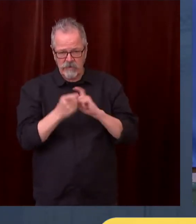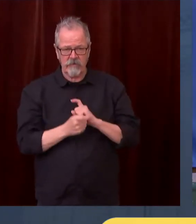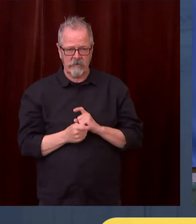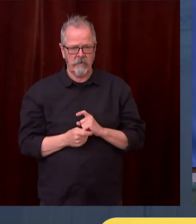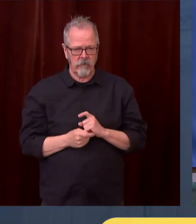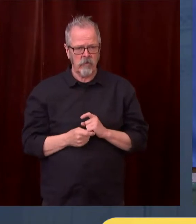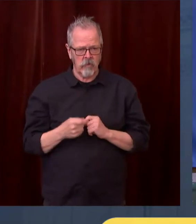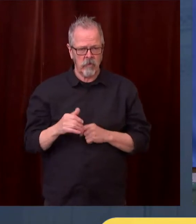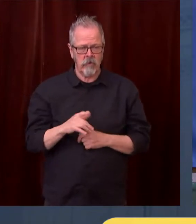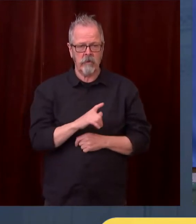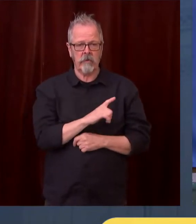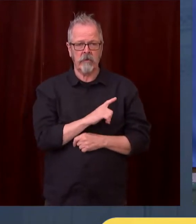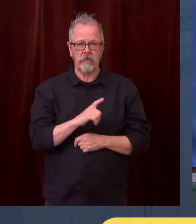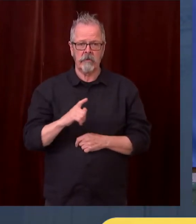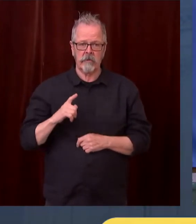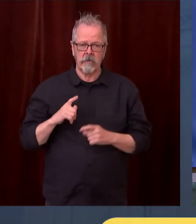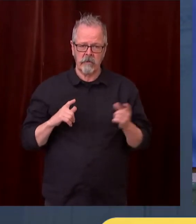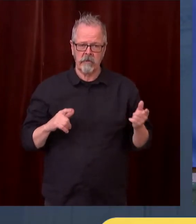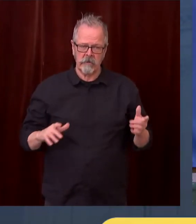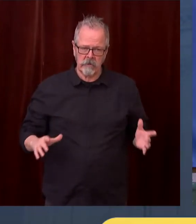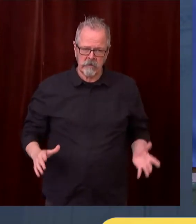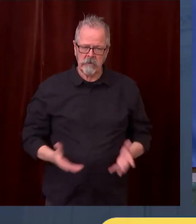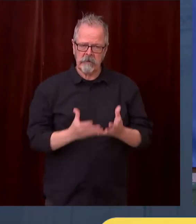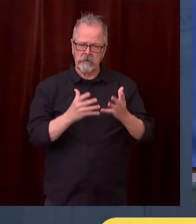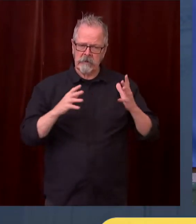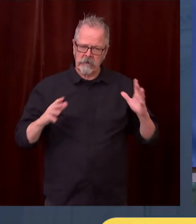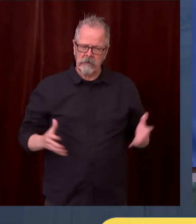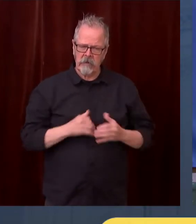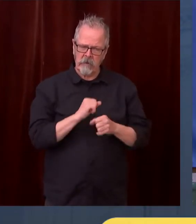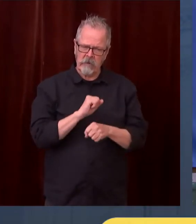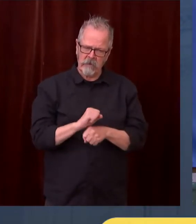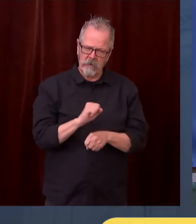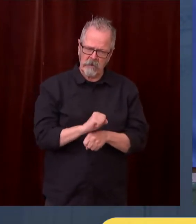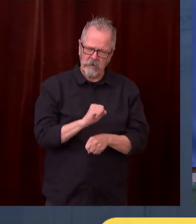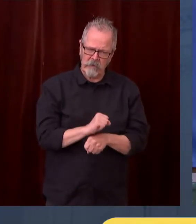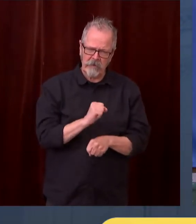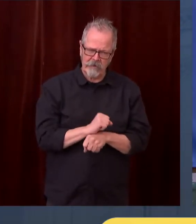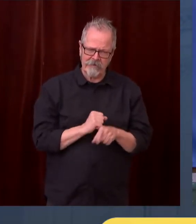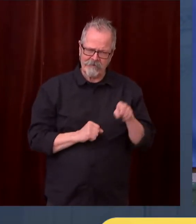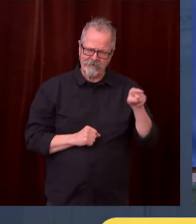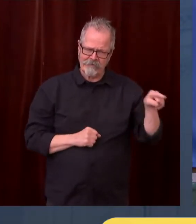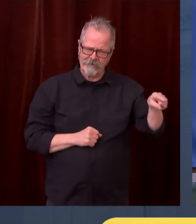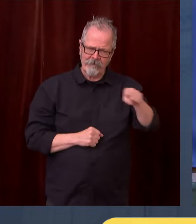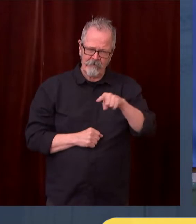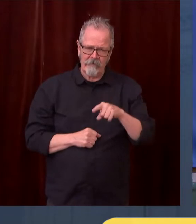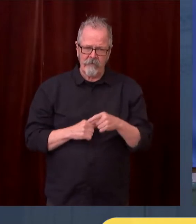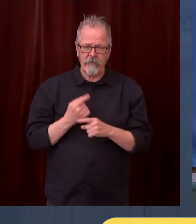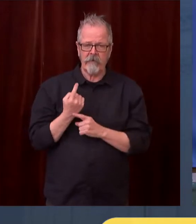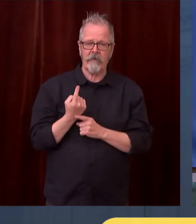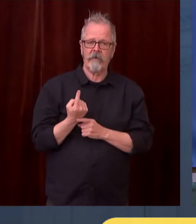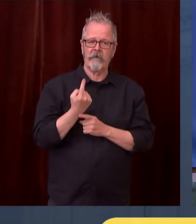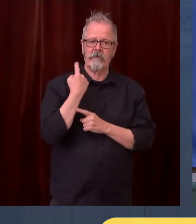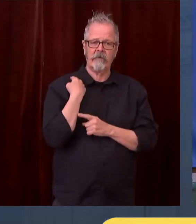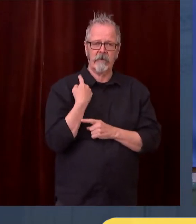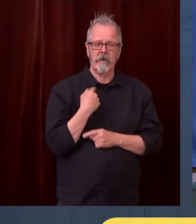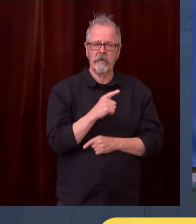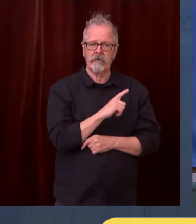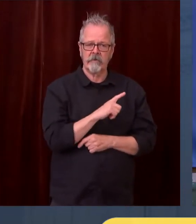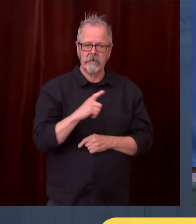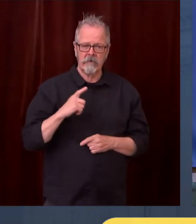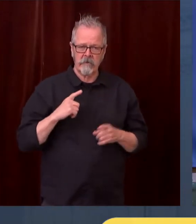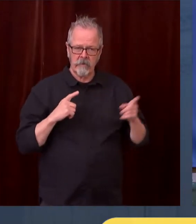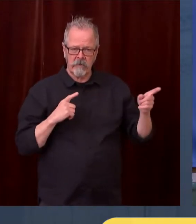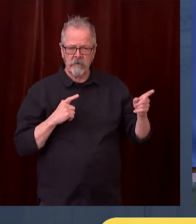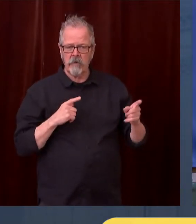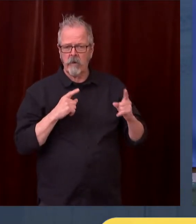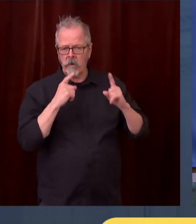updated our climate pollution commitments by our state. And it committed our state to reaching the climate goals of the